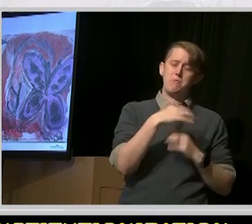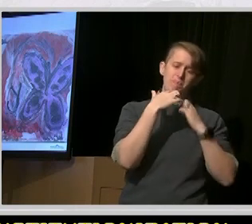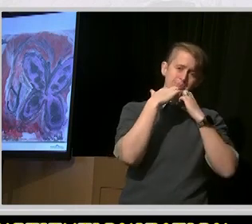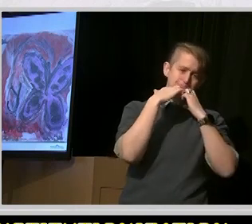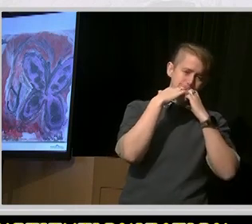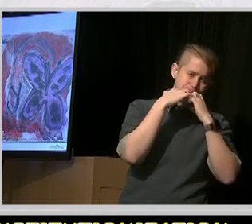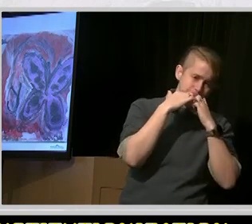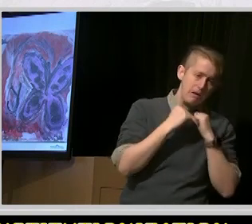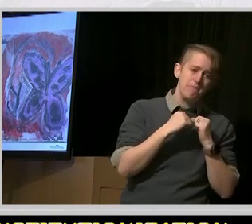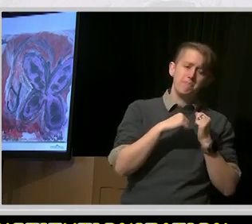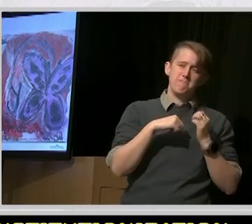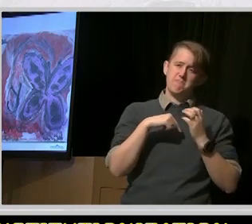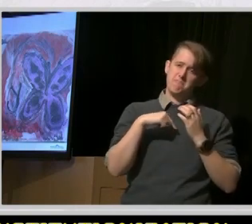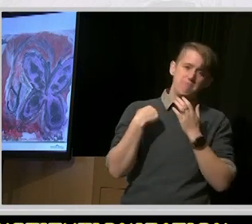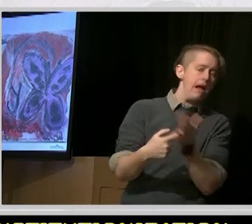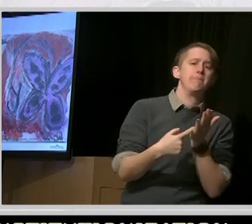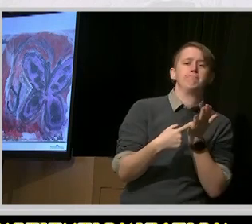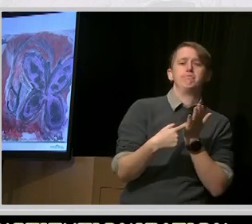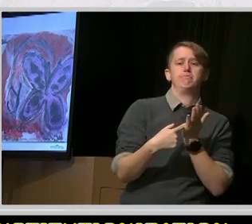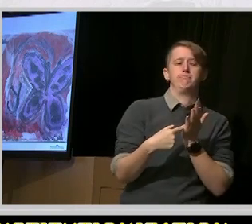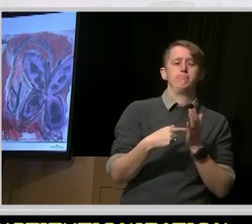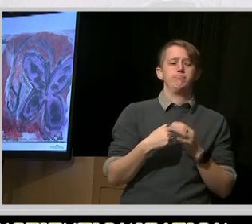language for any people first members.